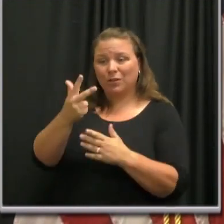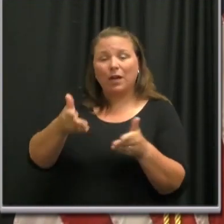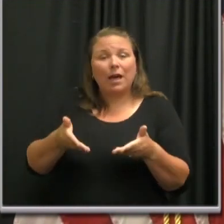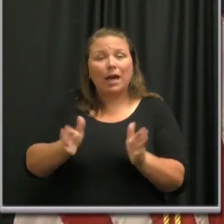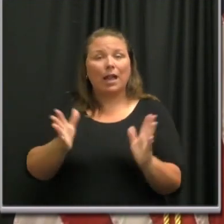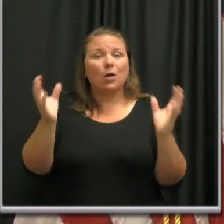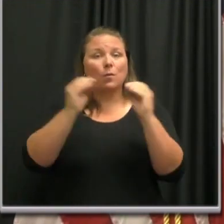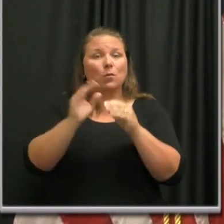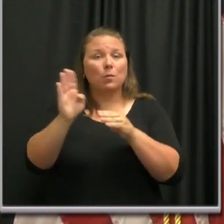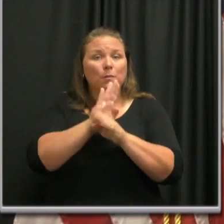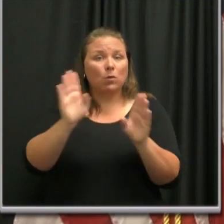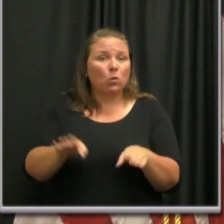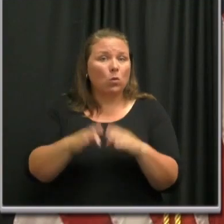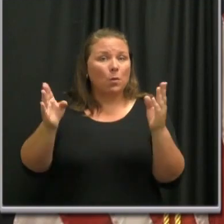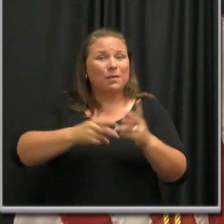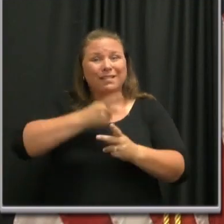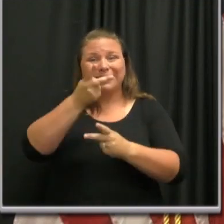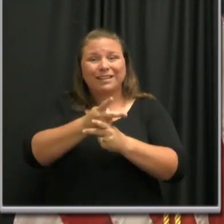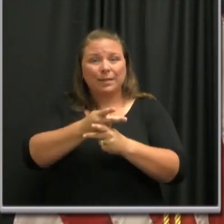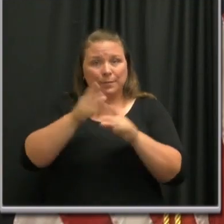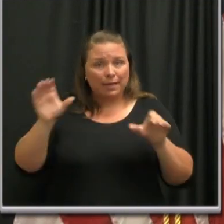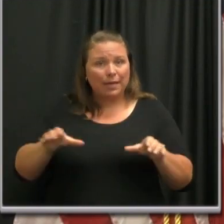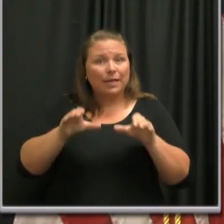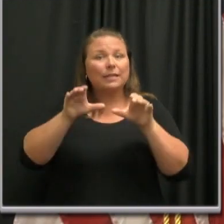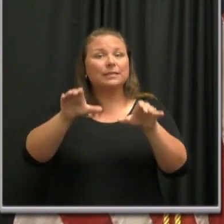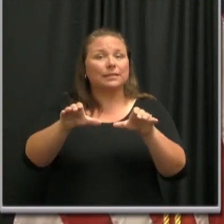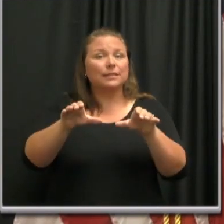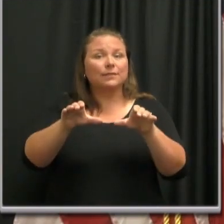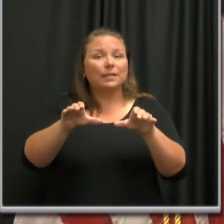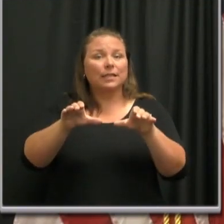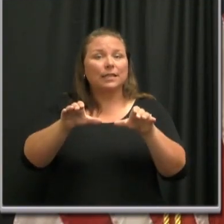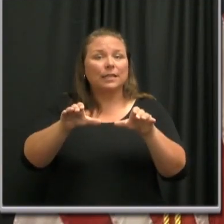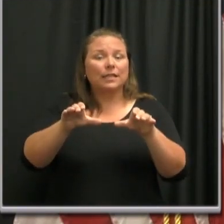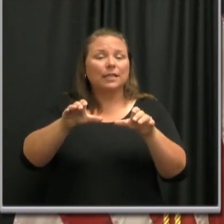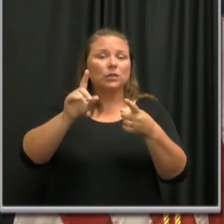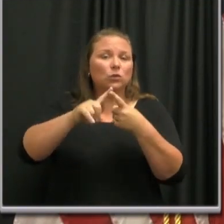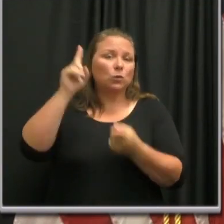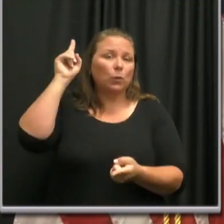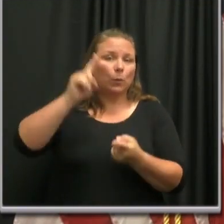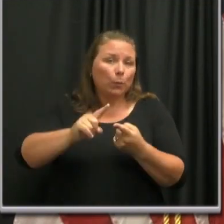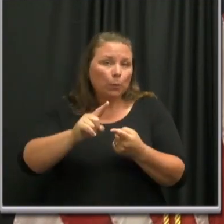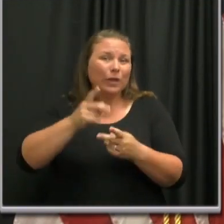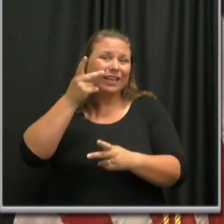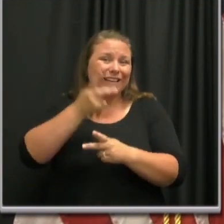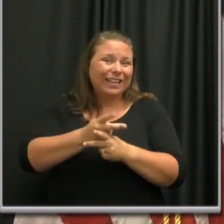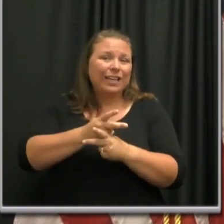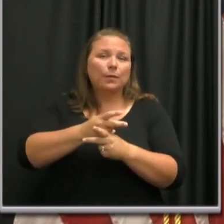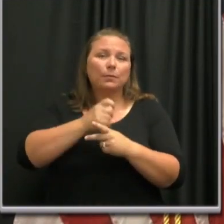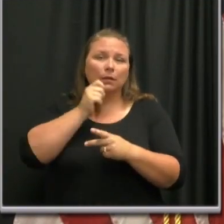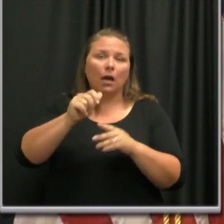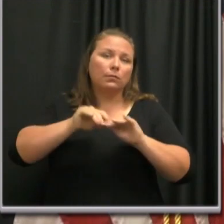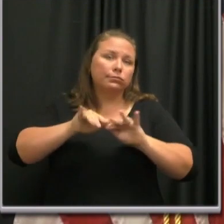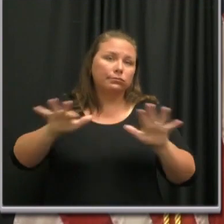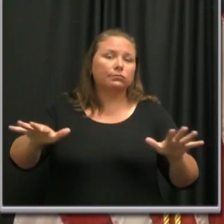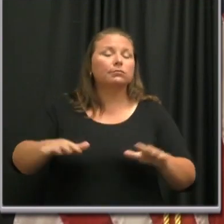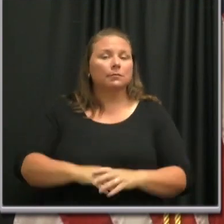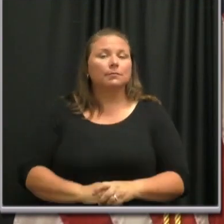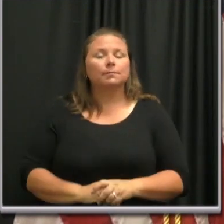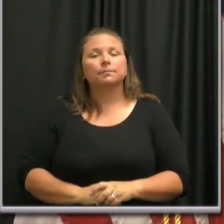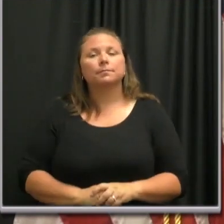while keeping activities which pose a greater risk to a minimum to reduce the overall spread of COVID-19.